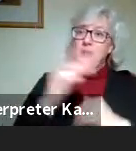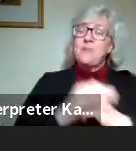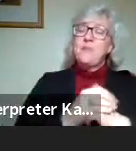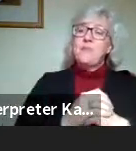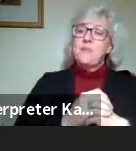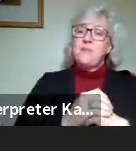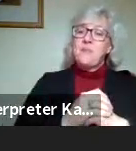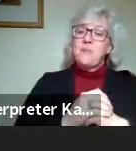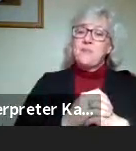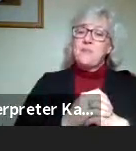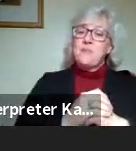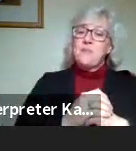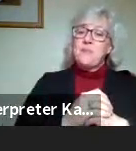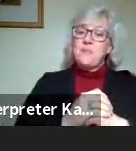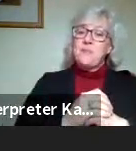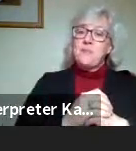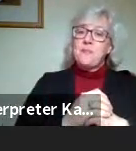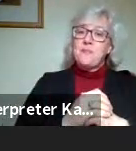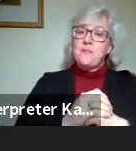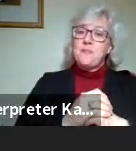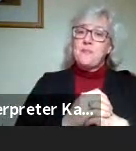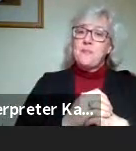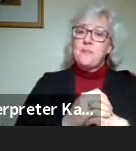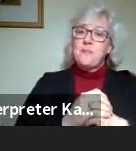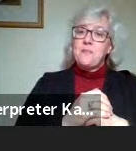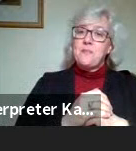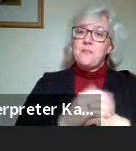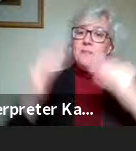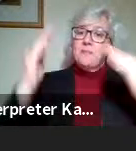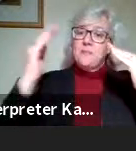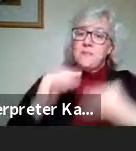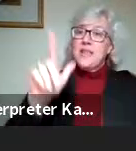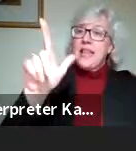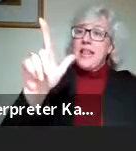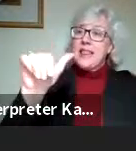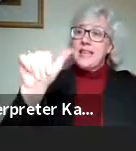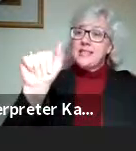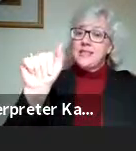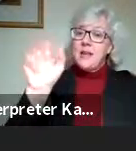Lisa Barber,